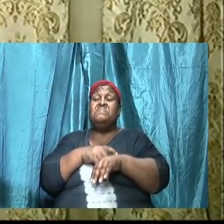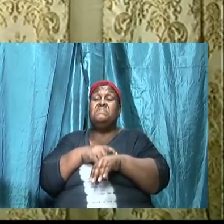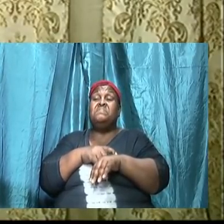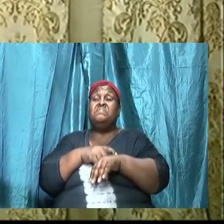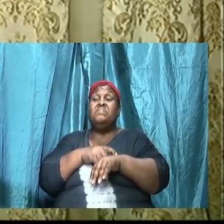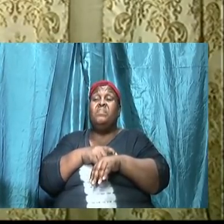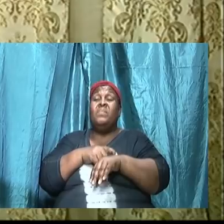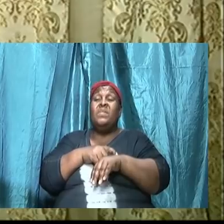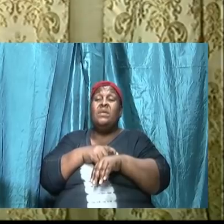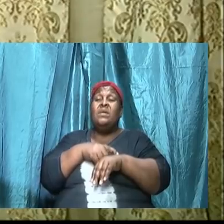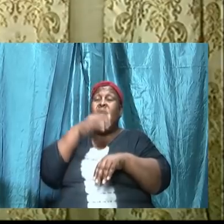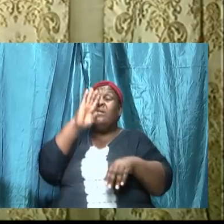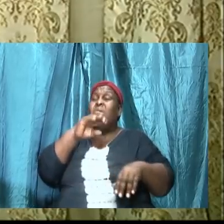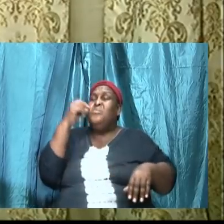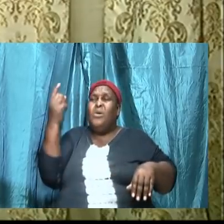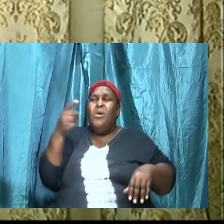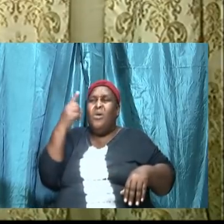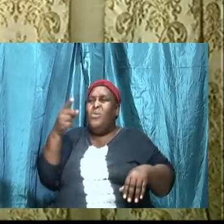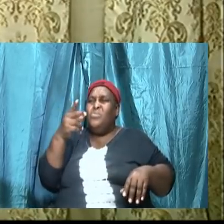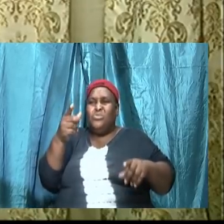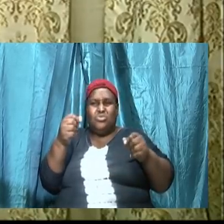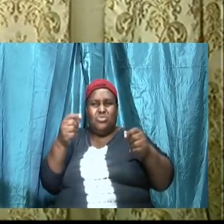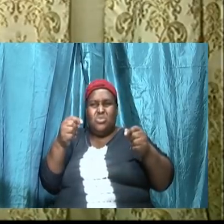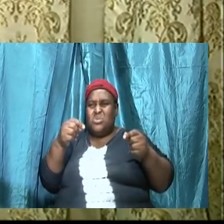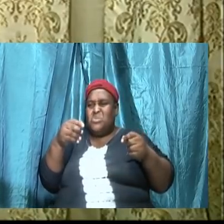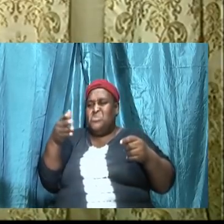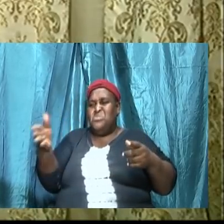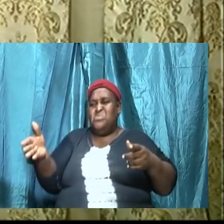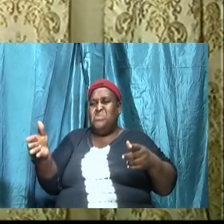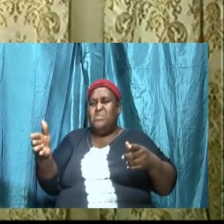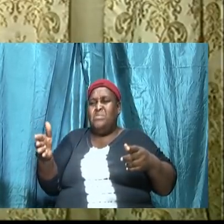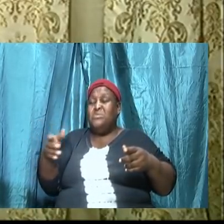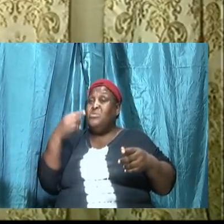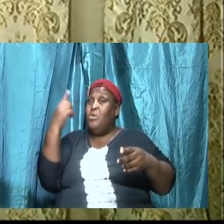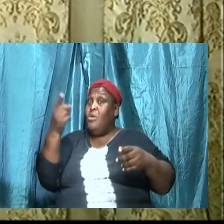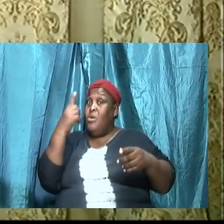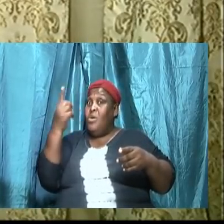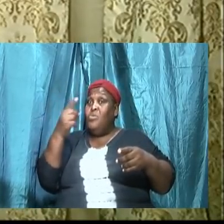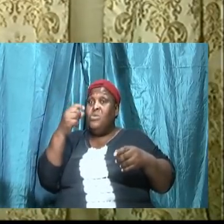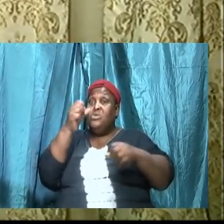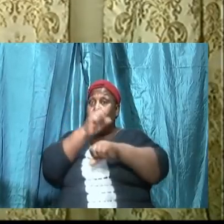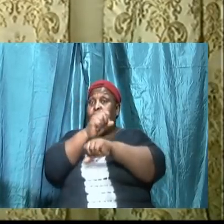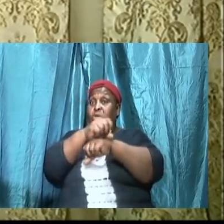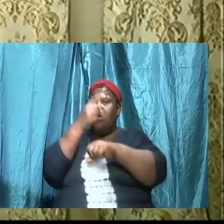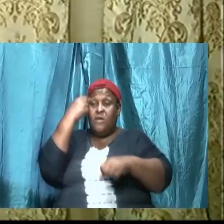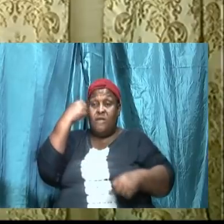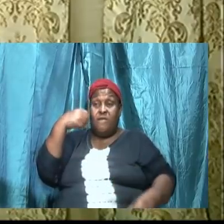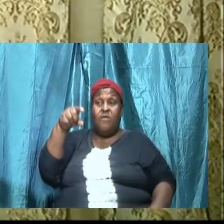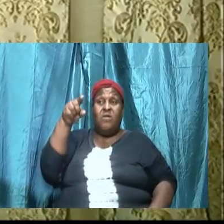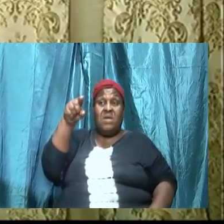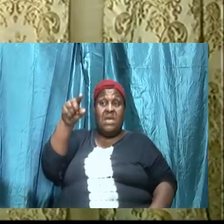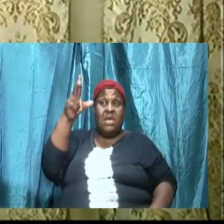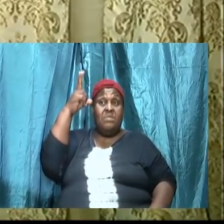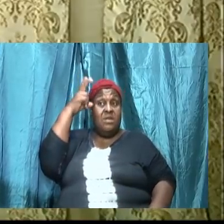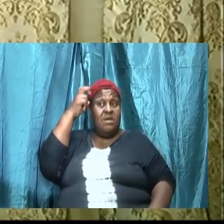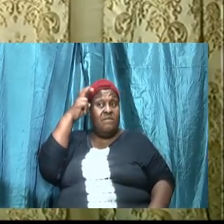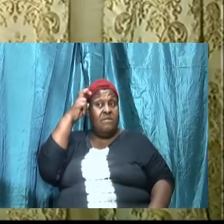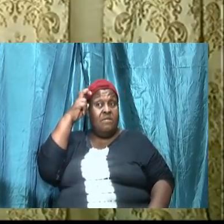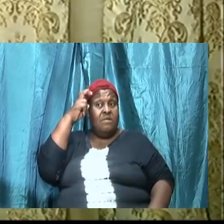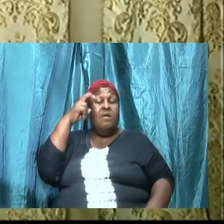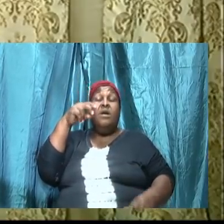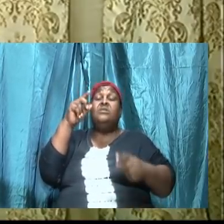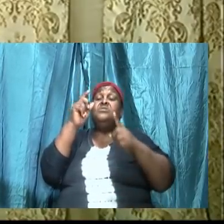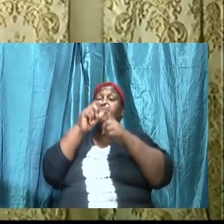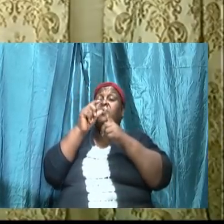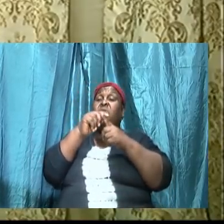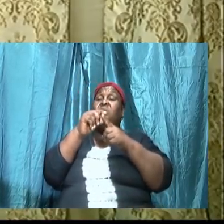he will always do that because it always works for him and it is the word that will bring